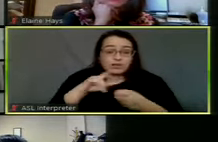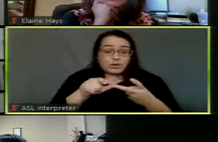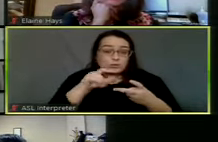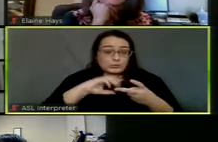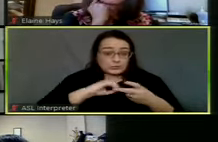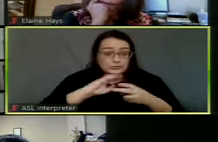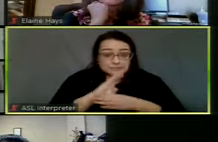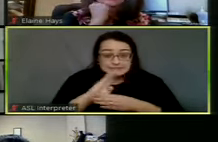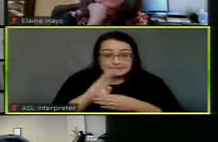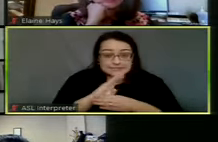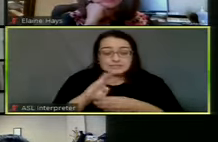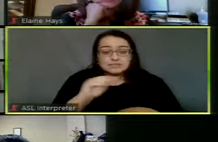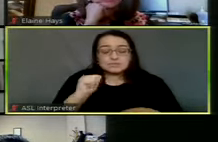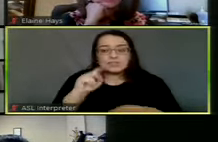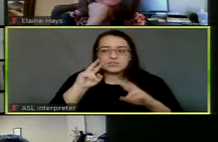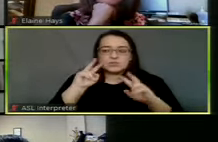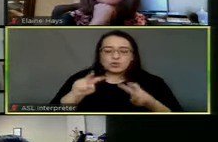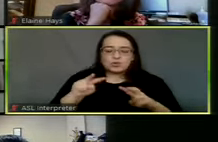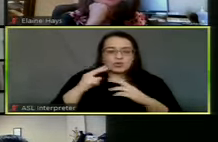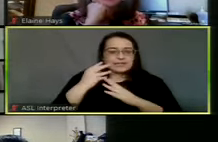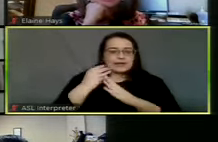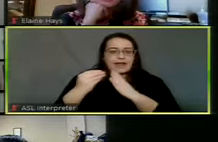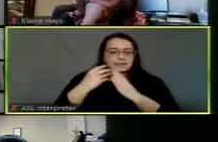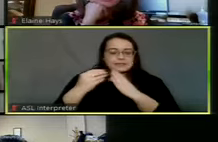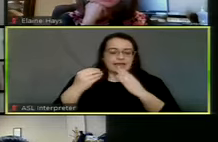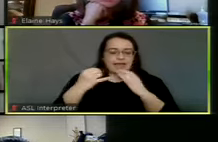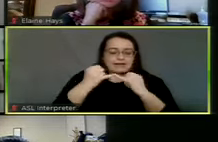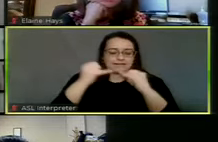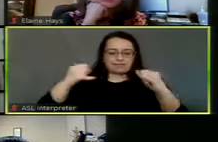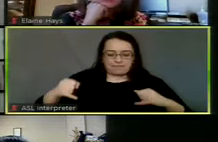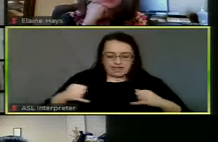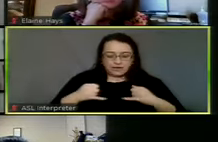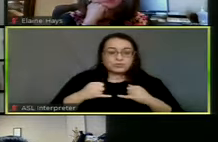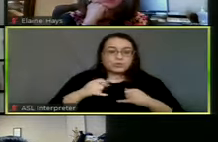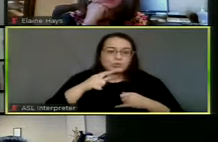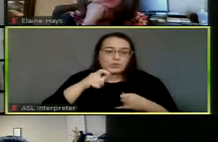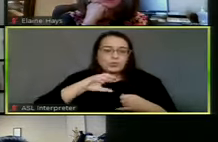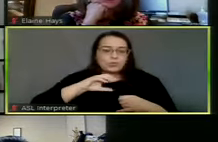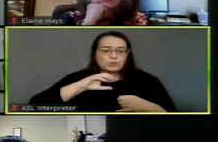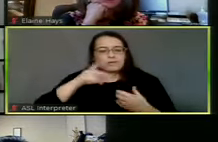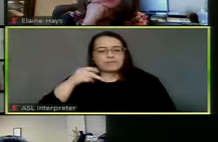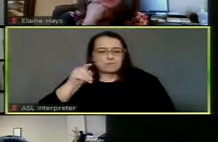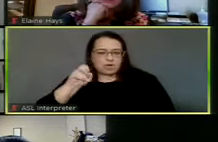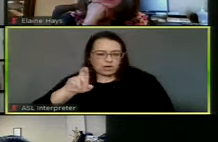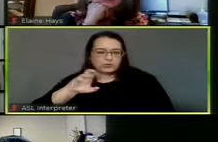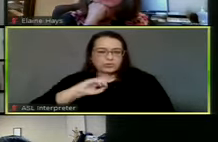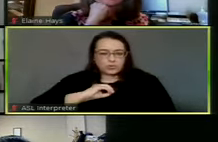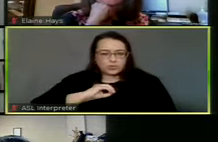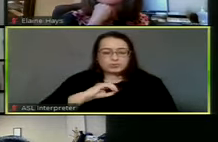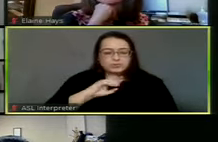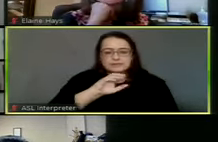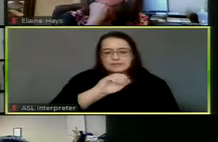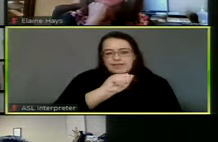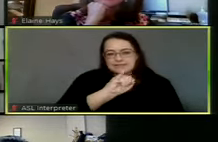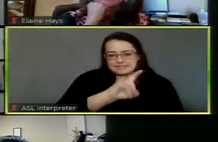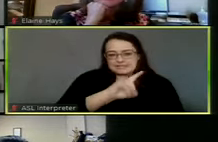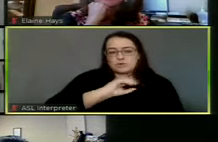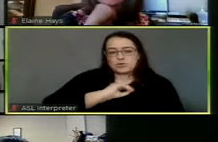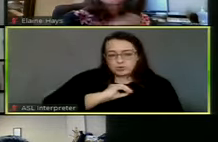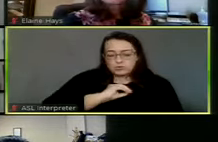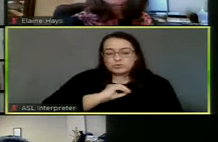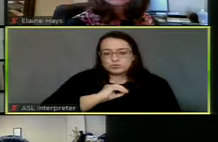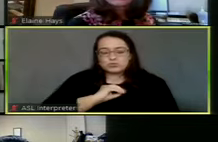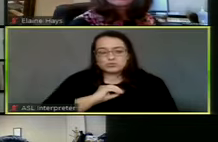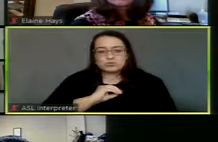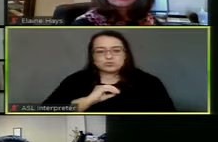Cause we're really looking outside the boundary of the, the areas owned by Potter County and, um, AISD to get a really